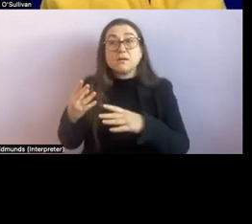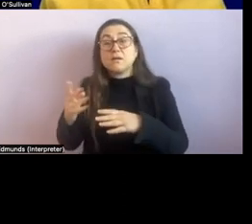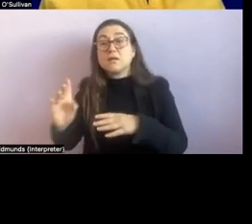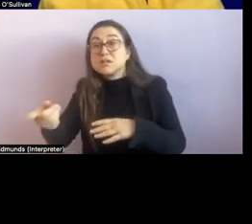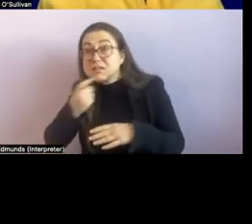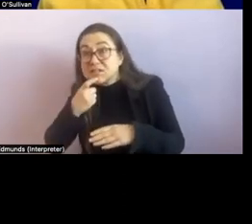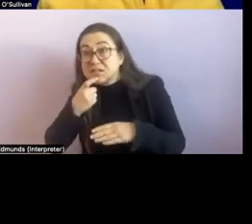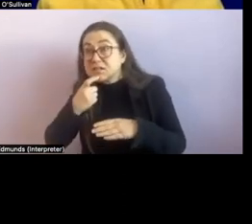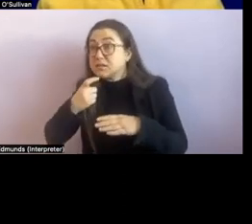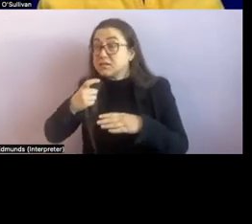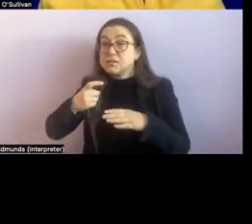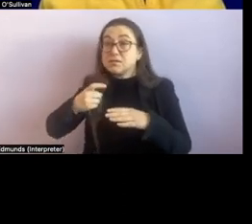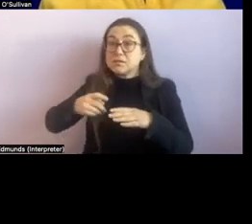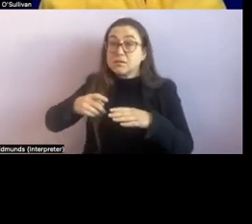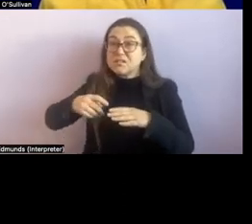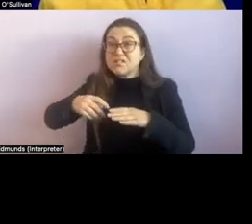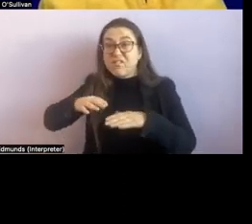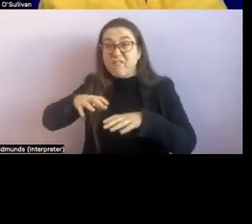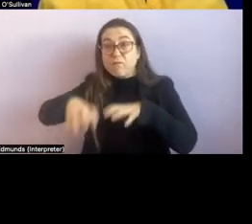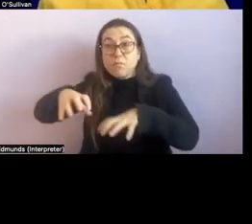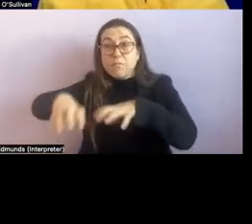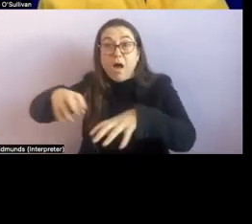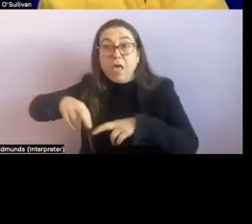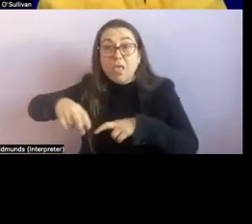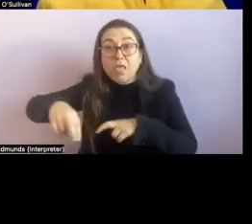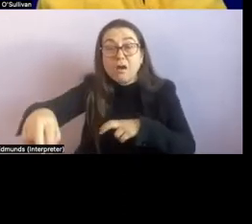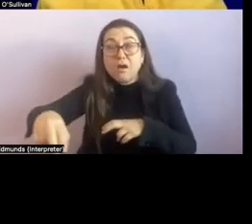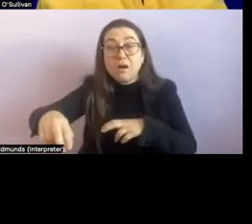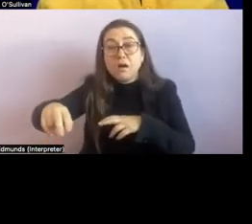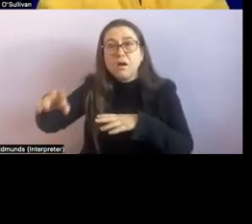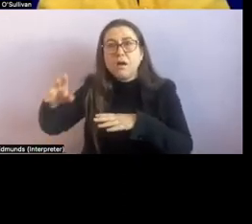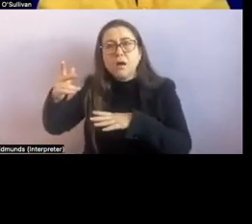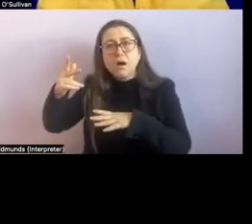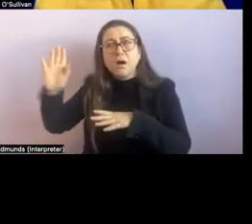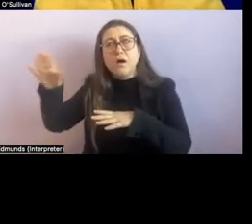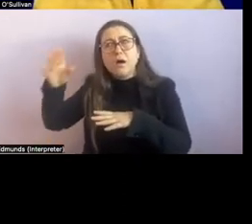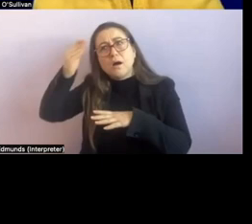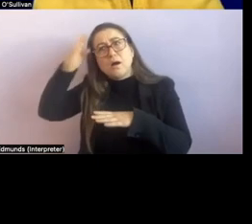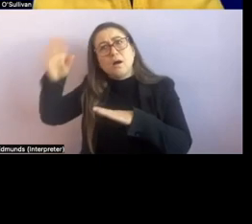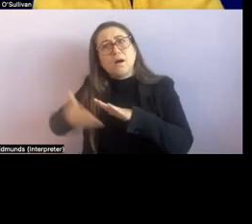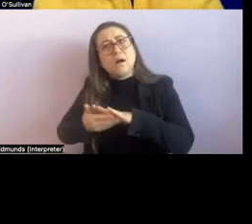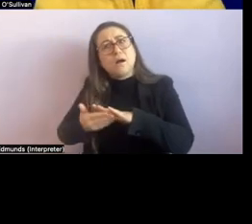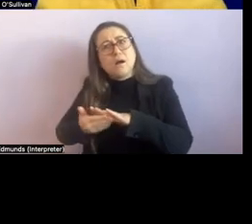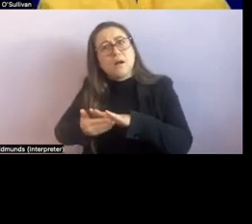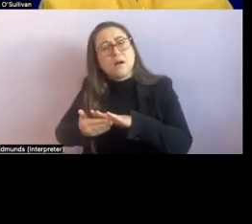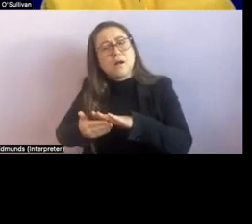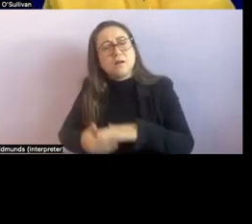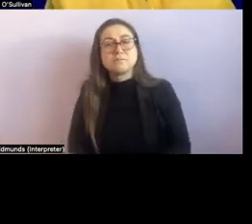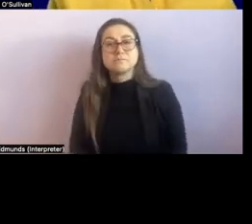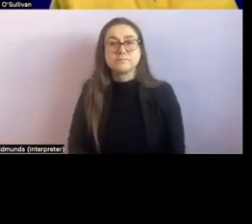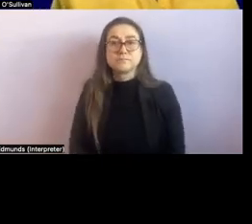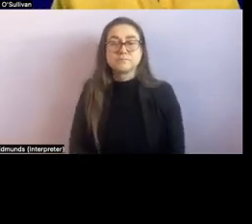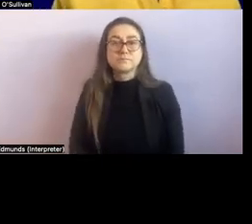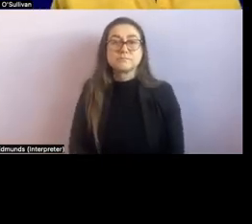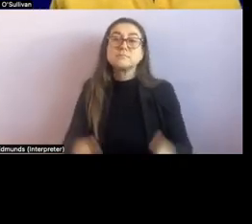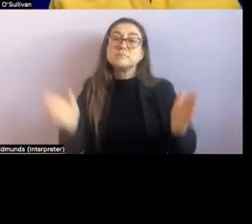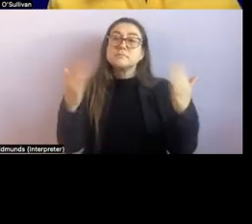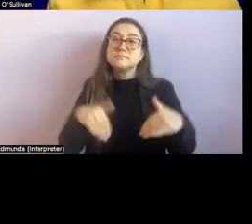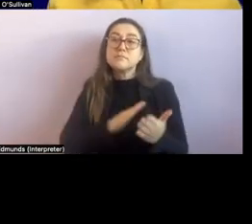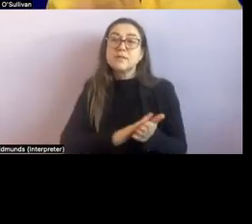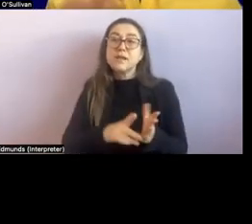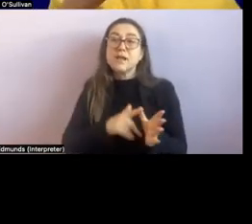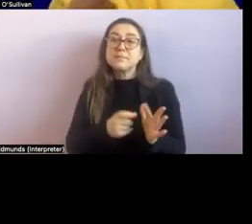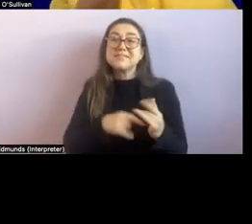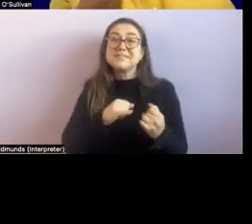and drawing people's attention to them um the next one haptics um these can be formalized